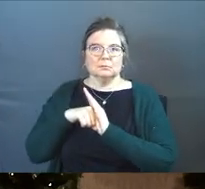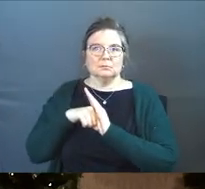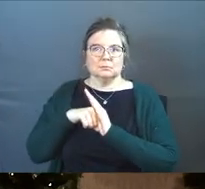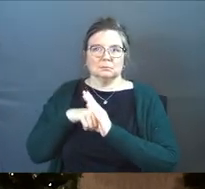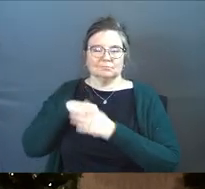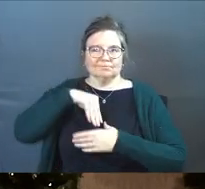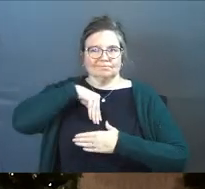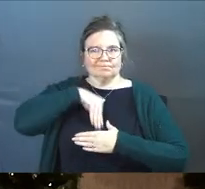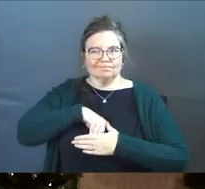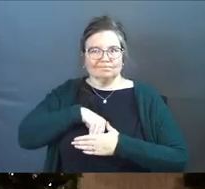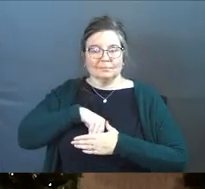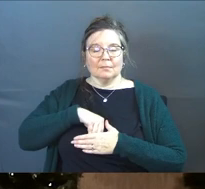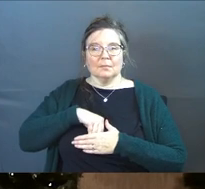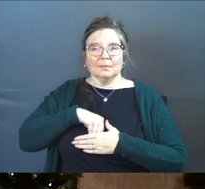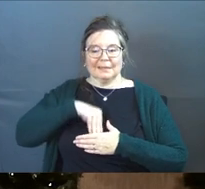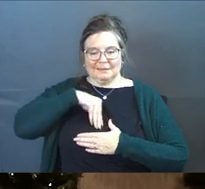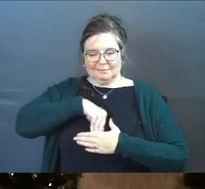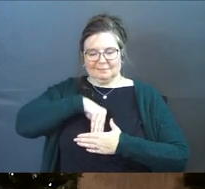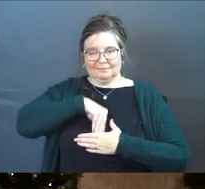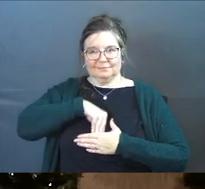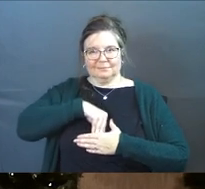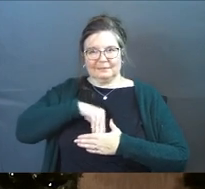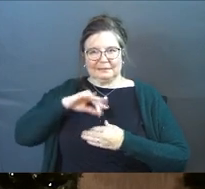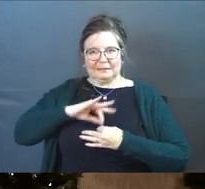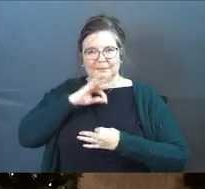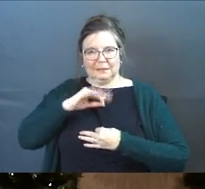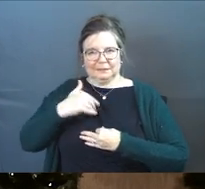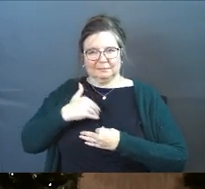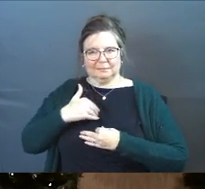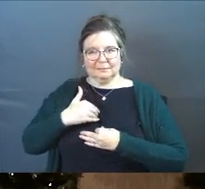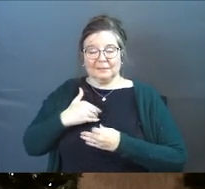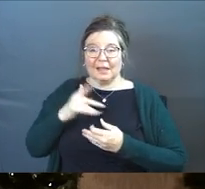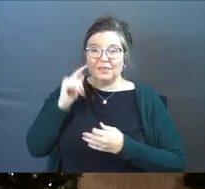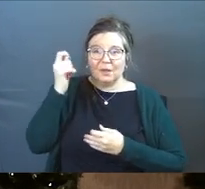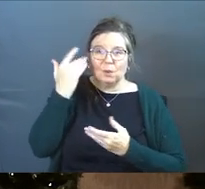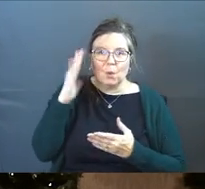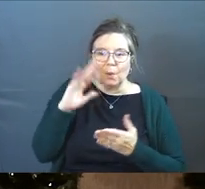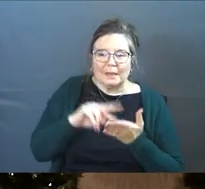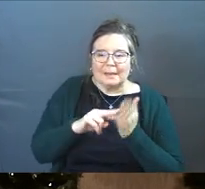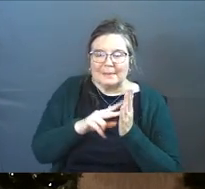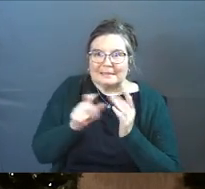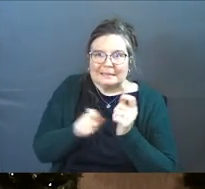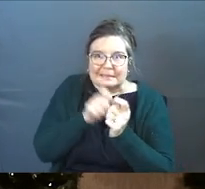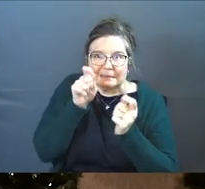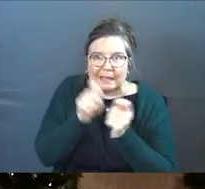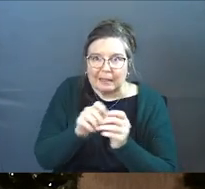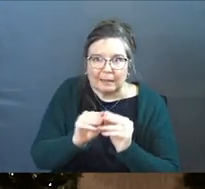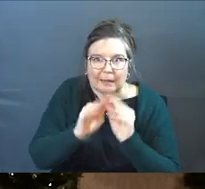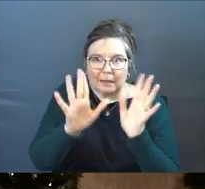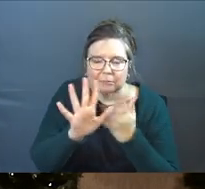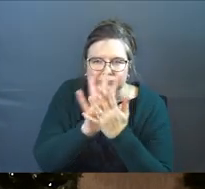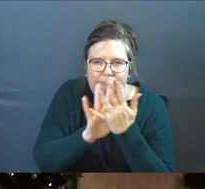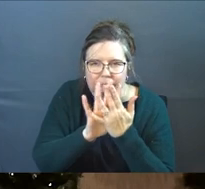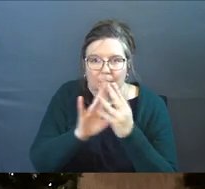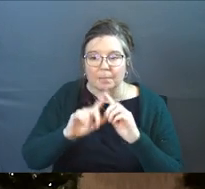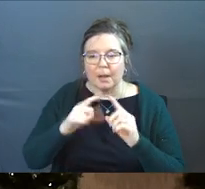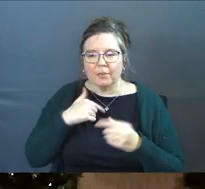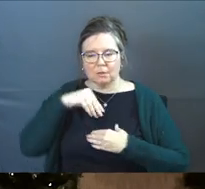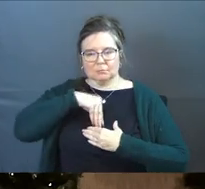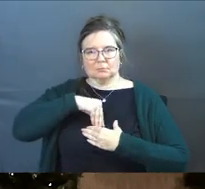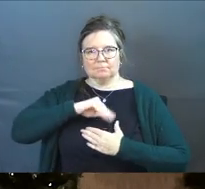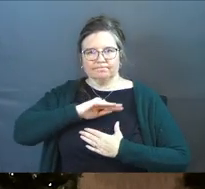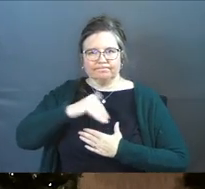more deep. There's a resemblance there and the theologians don't even know what this means exactly. But there's a